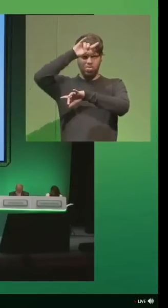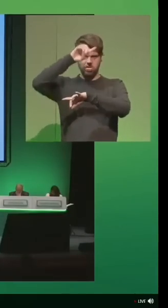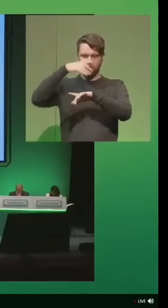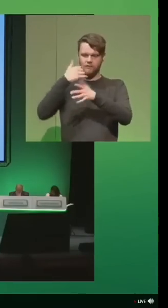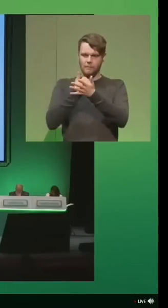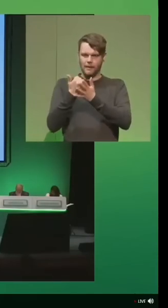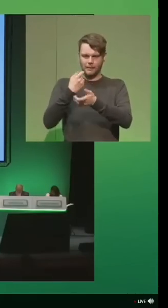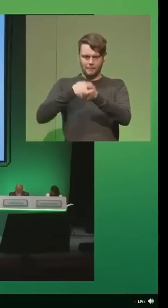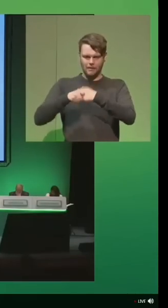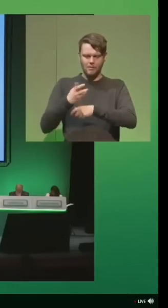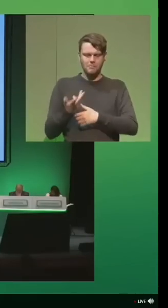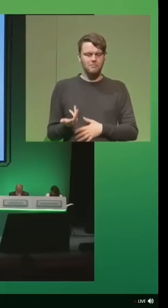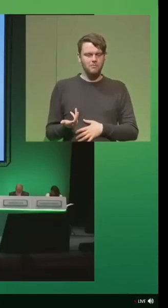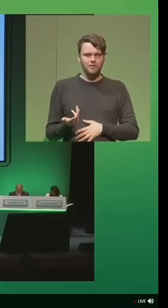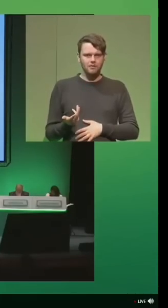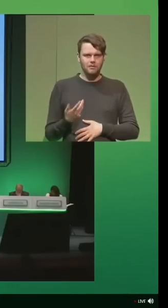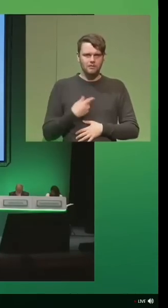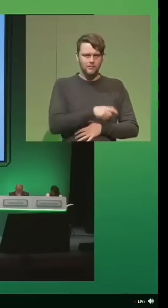banking has become.